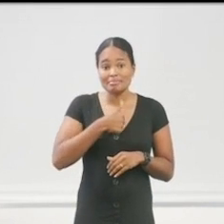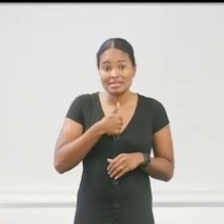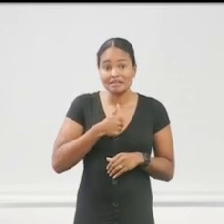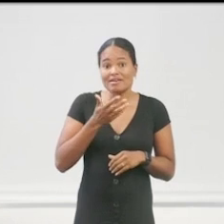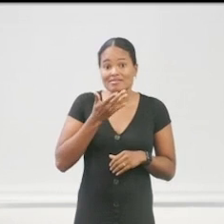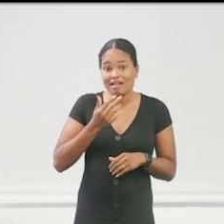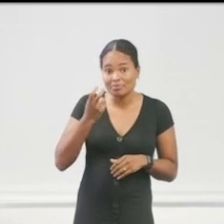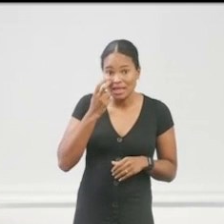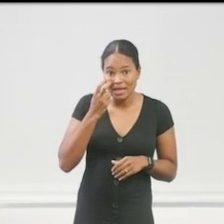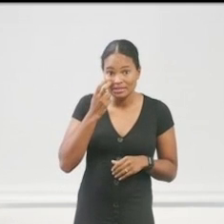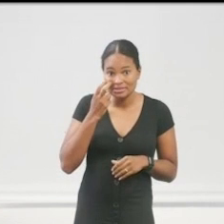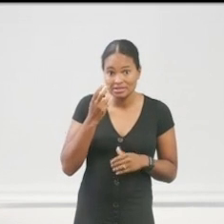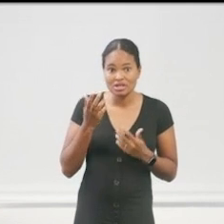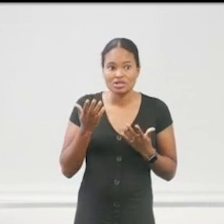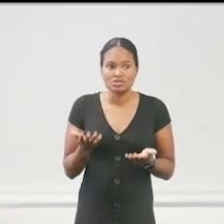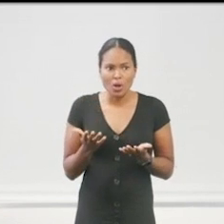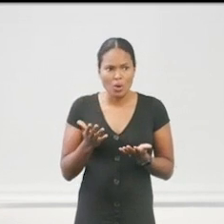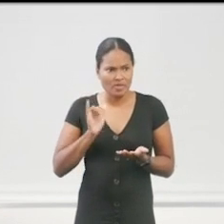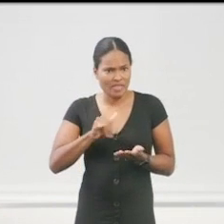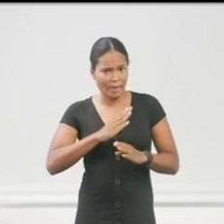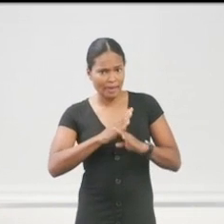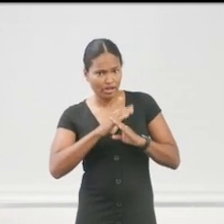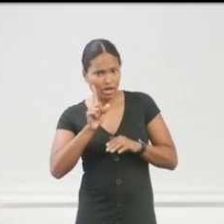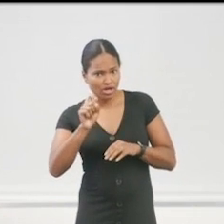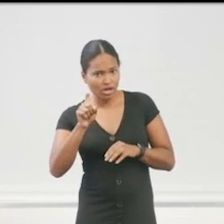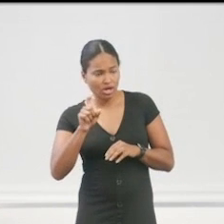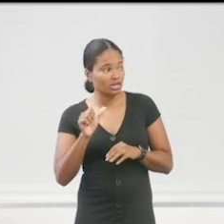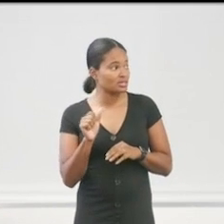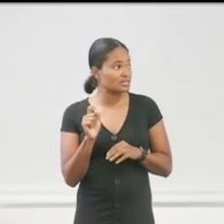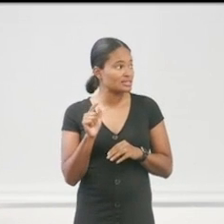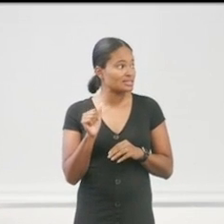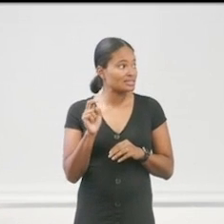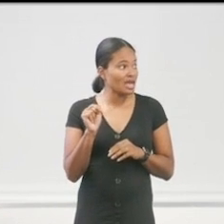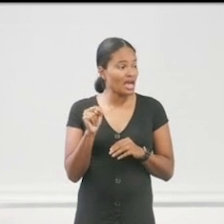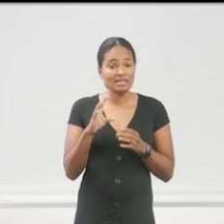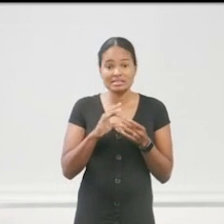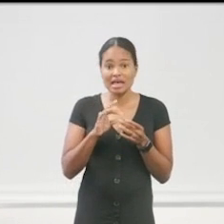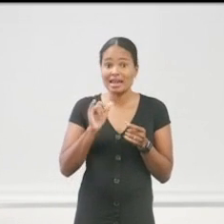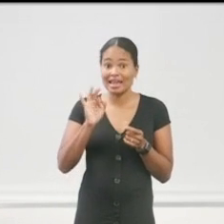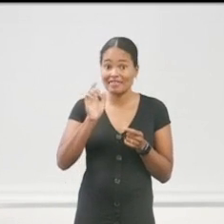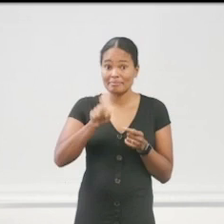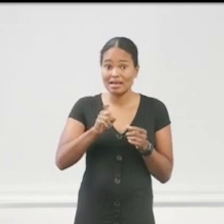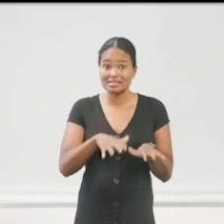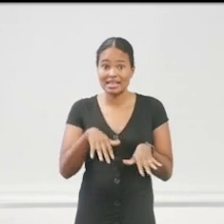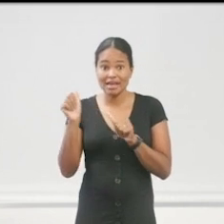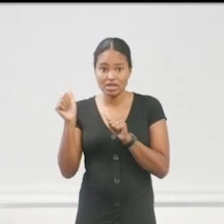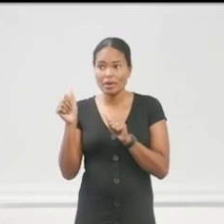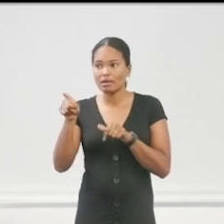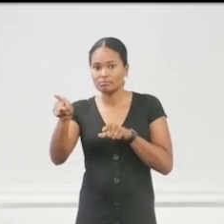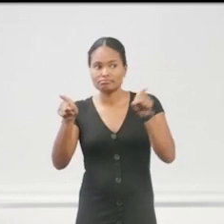So, you start to look at that. Is that a barrier? Well, Stan probably said, hey, if you guys, if we have to evacuate, here's where you go.